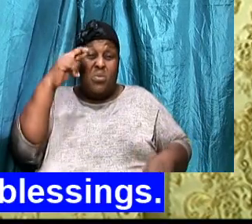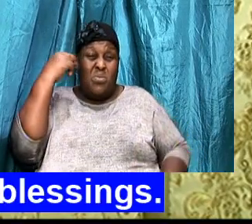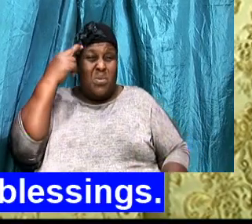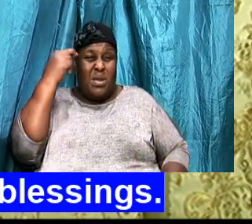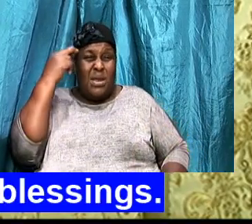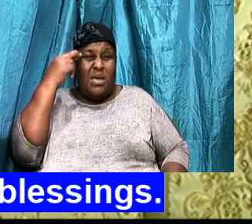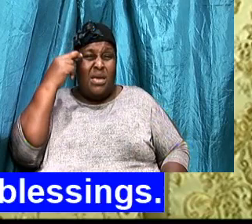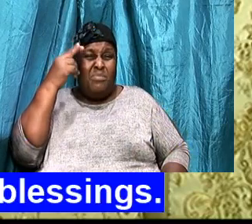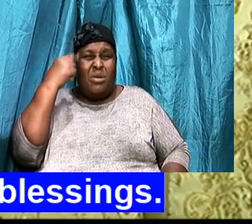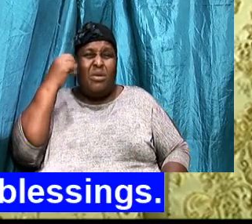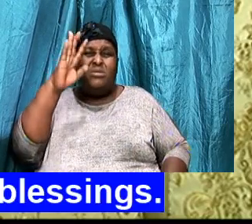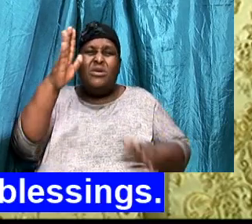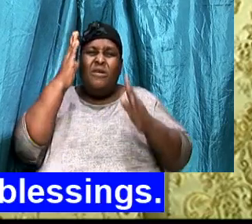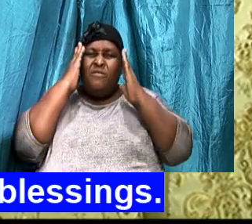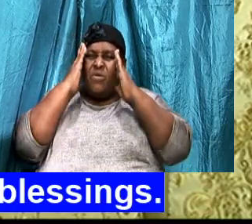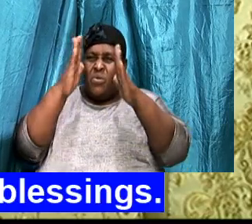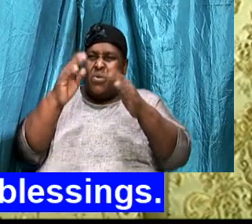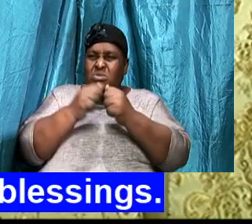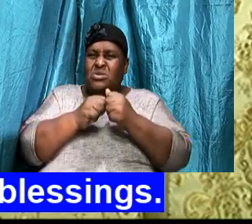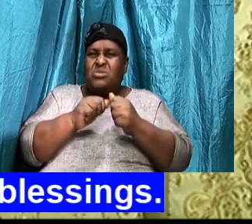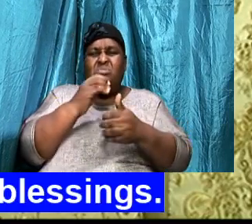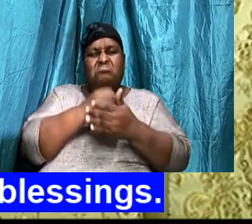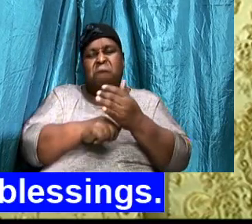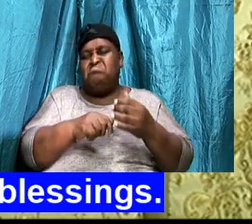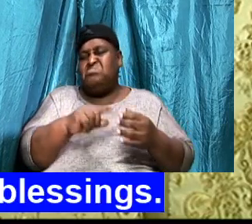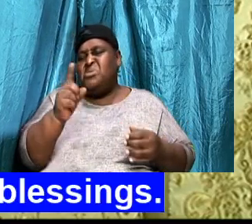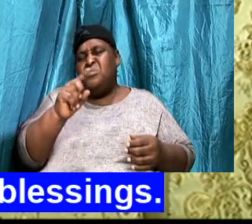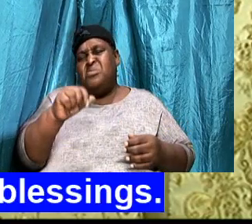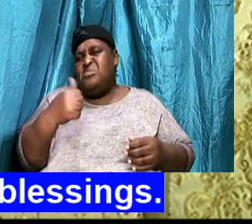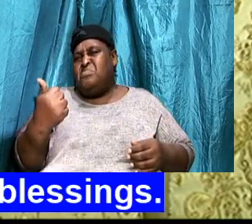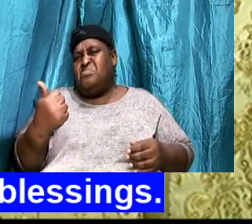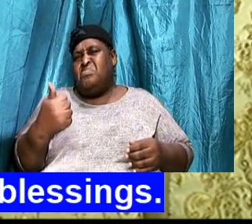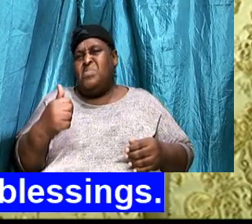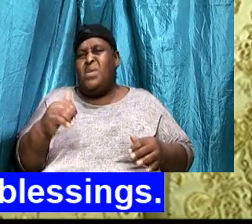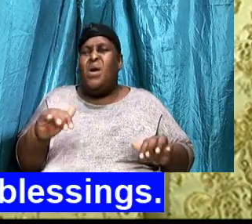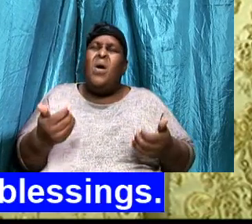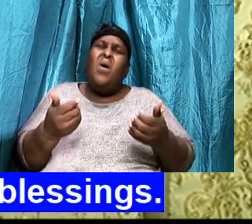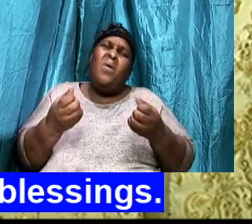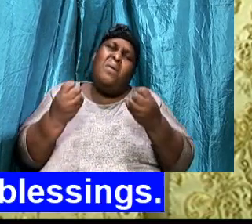How many of us, Are content, With, Spiritual blessing,